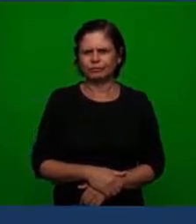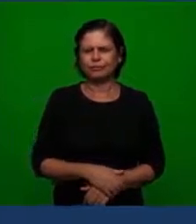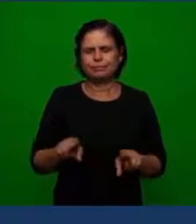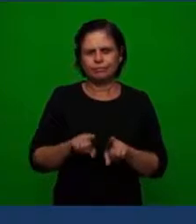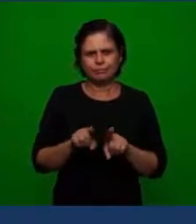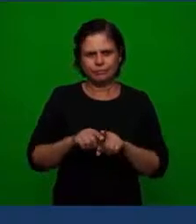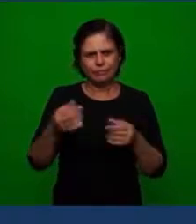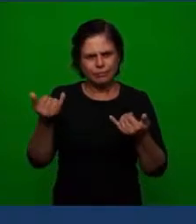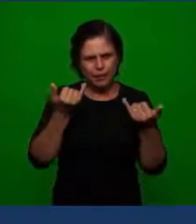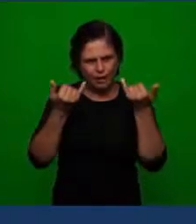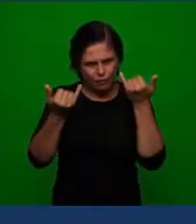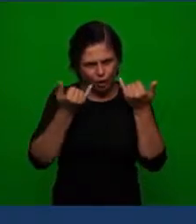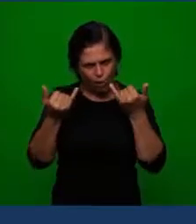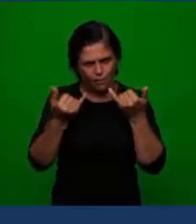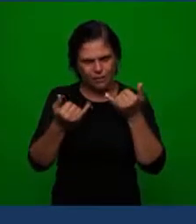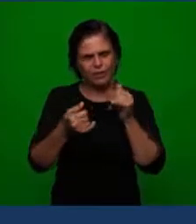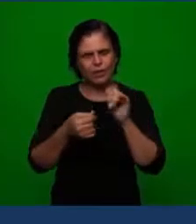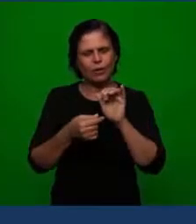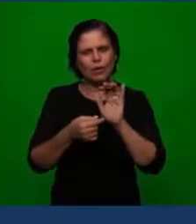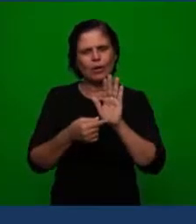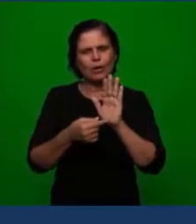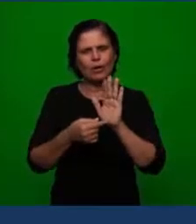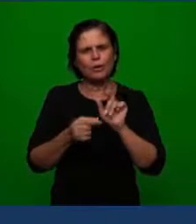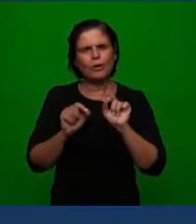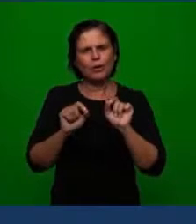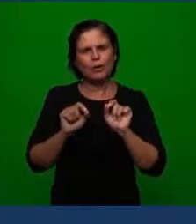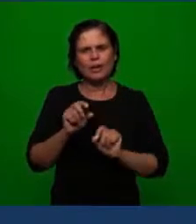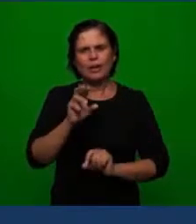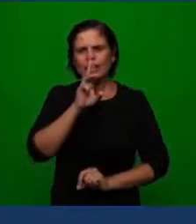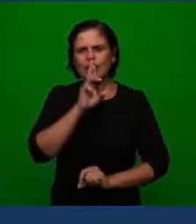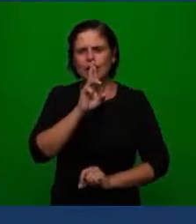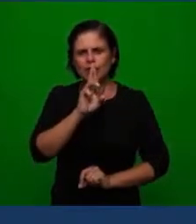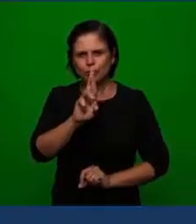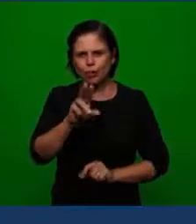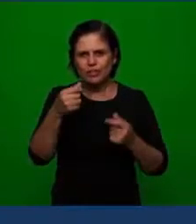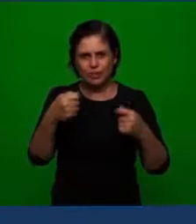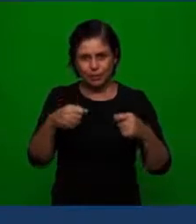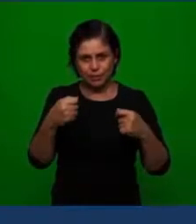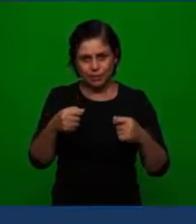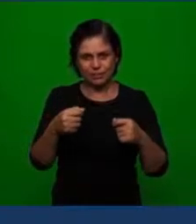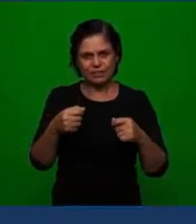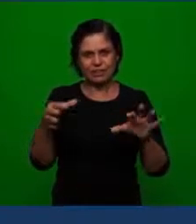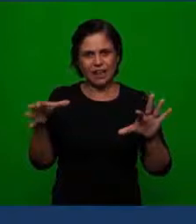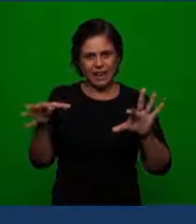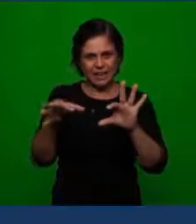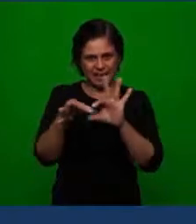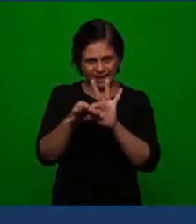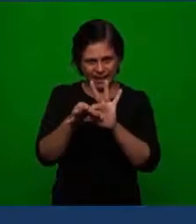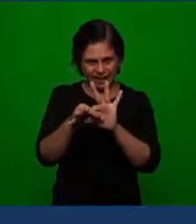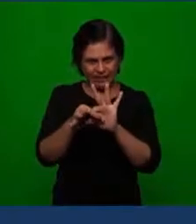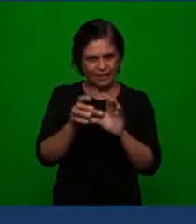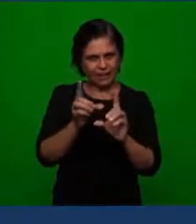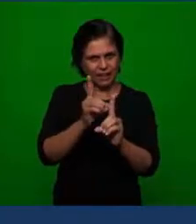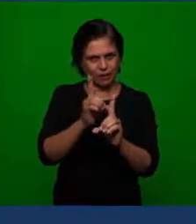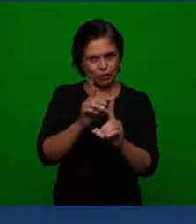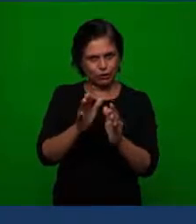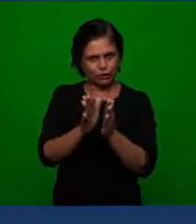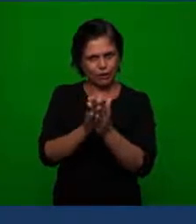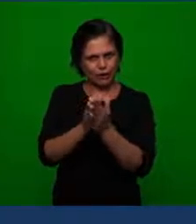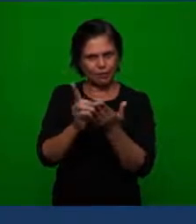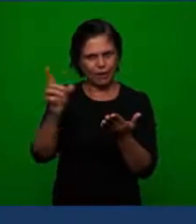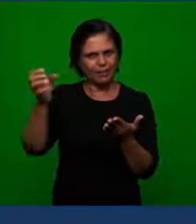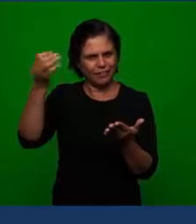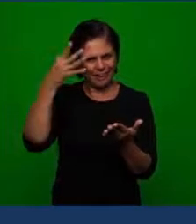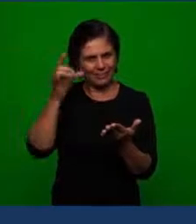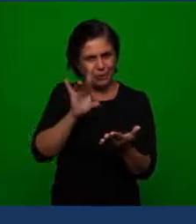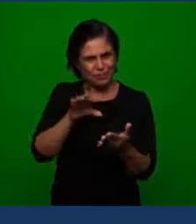the information here is that this answer needs to be being parallel with the doctrine of the word the revealed